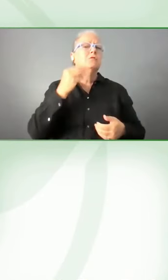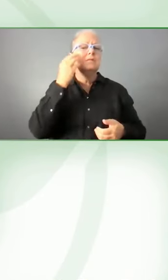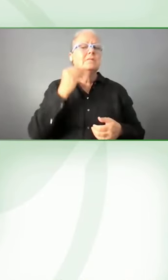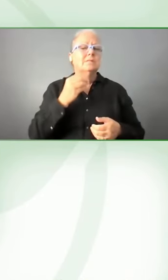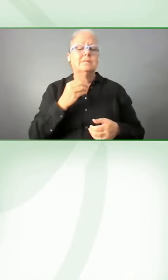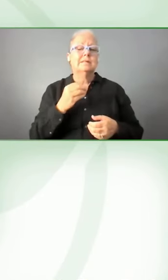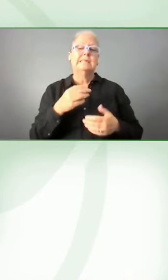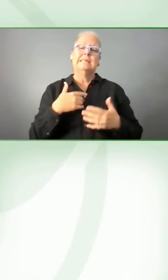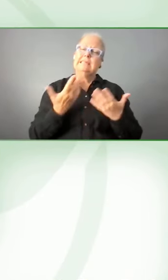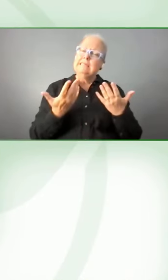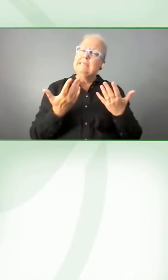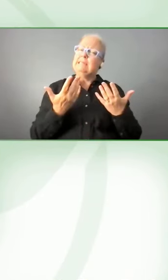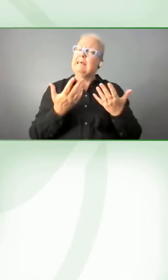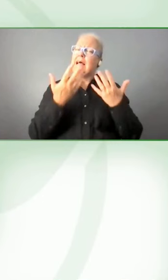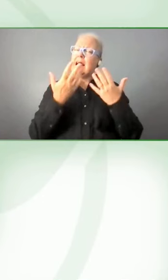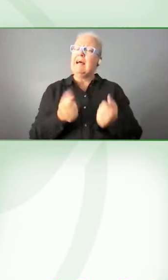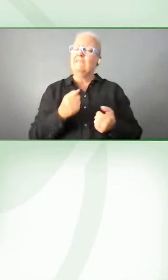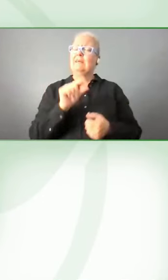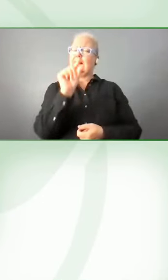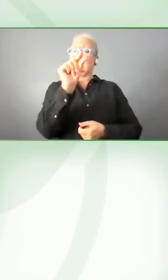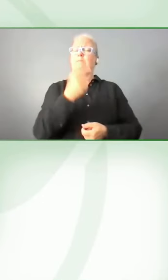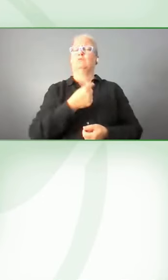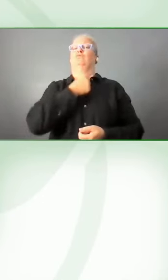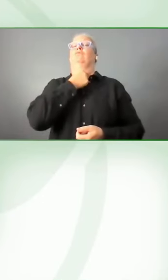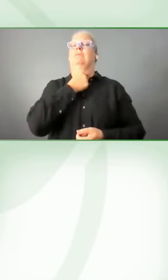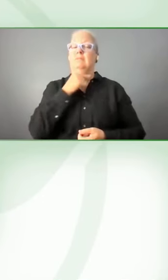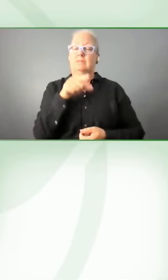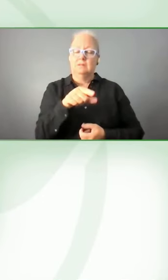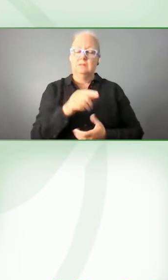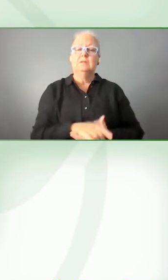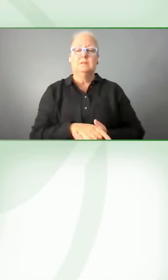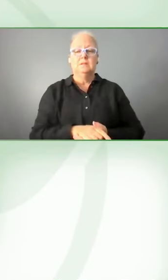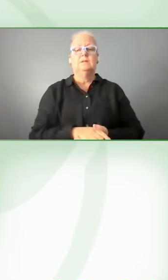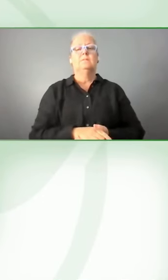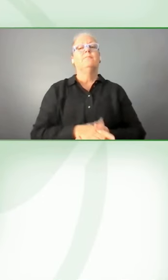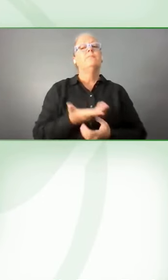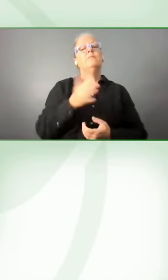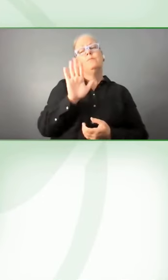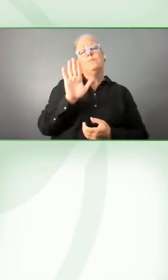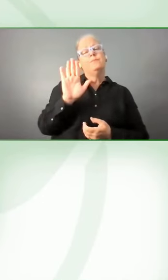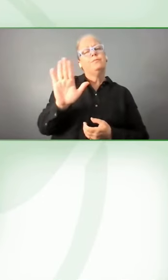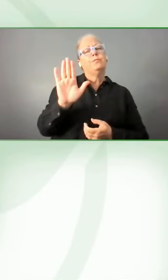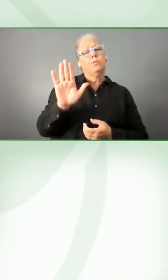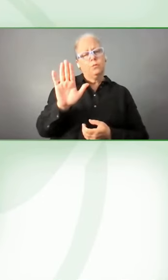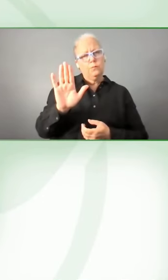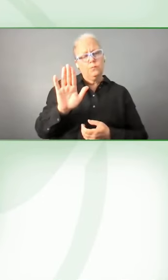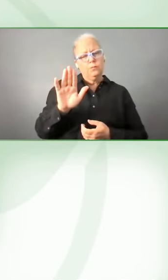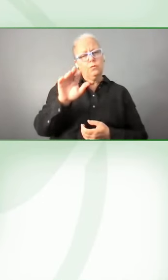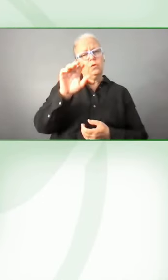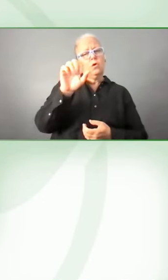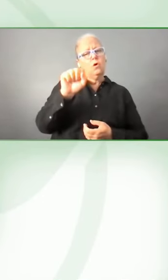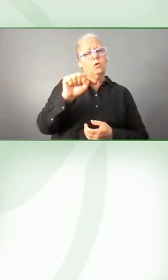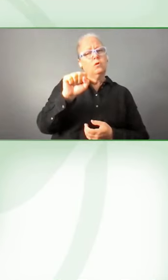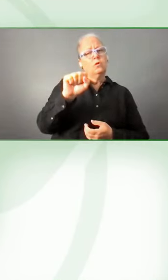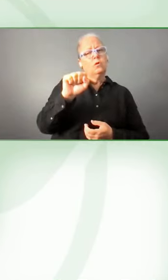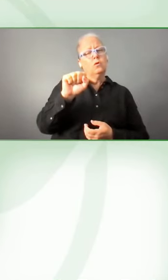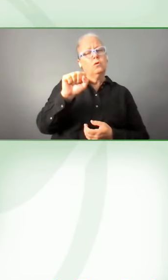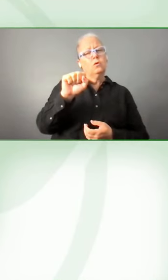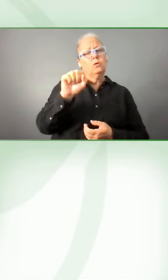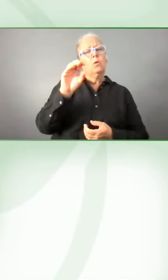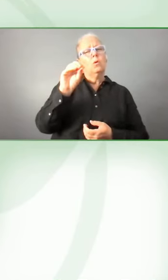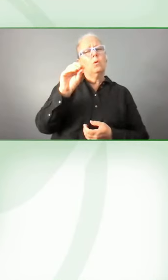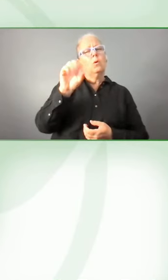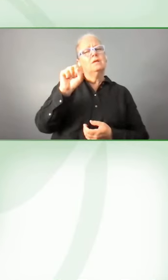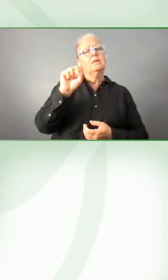wrong. Okay, so turning to your project, Oscar, I'm super interested in it,